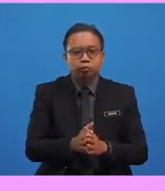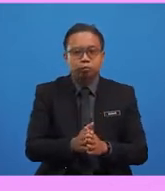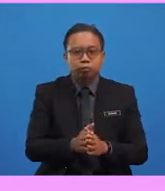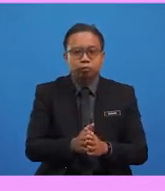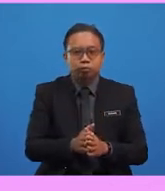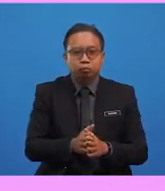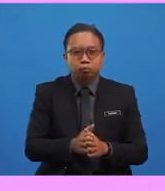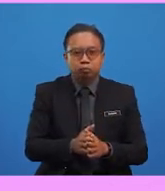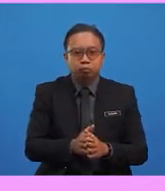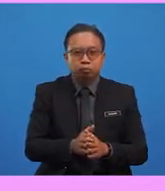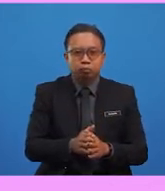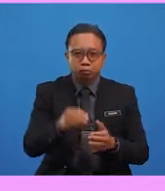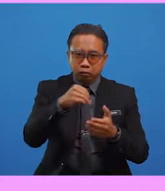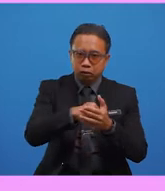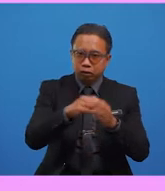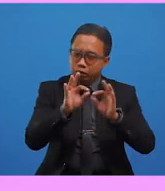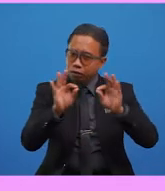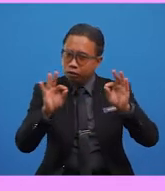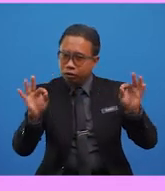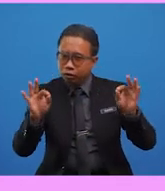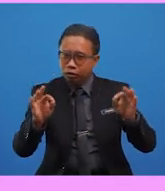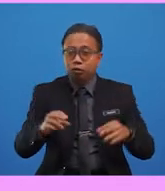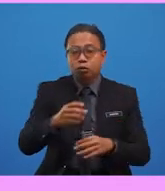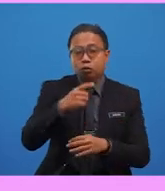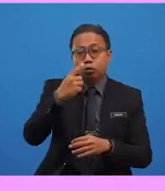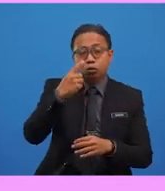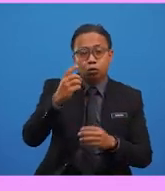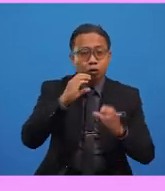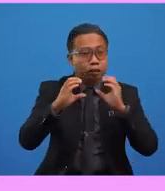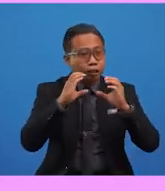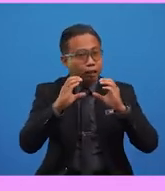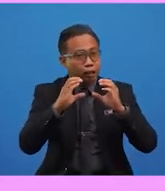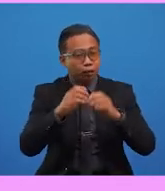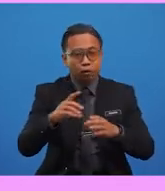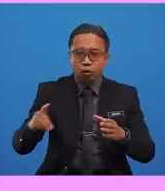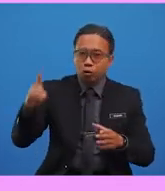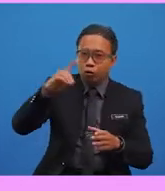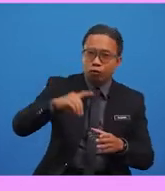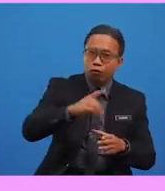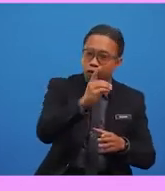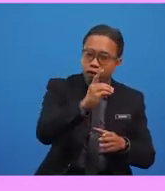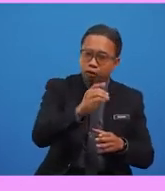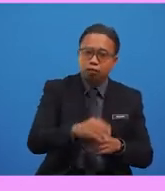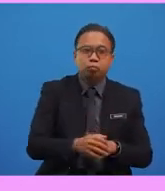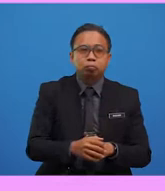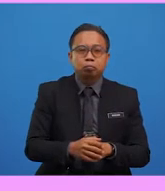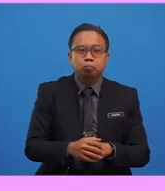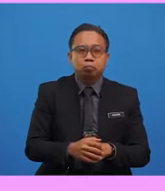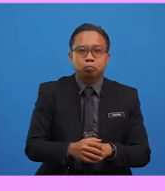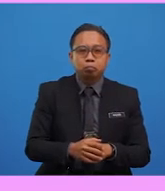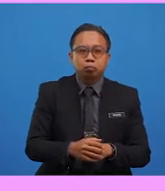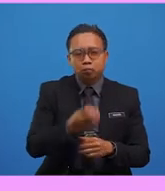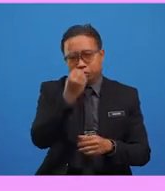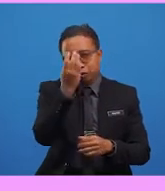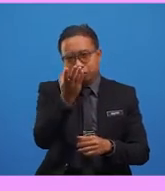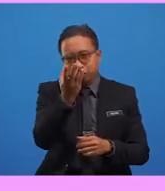In this sentence, we are talking about all dolphins in general. What if we talk about a